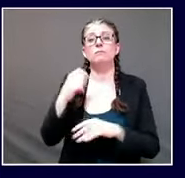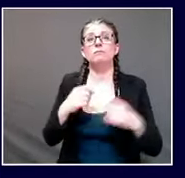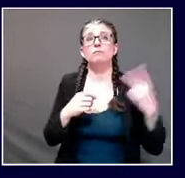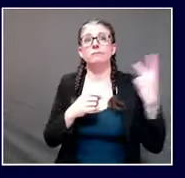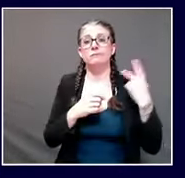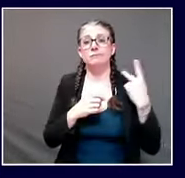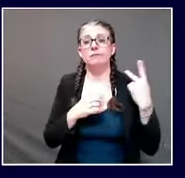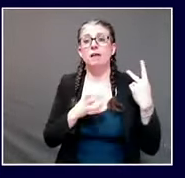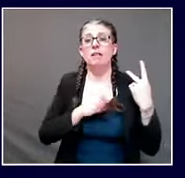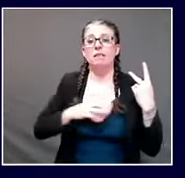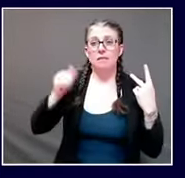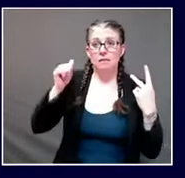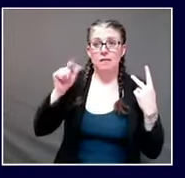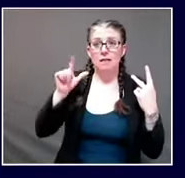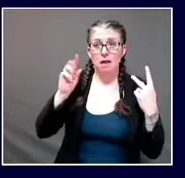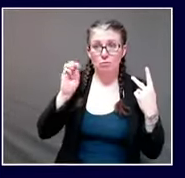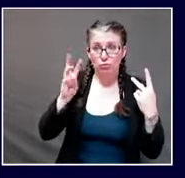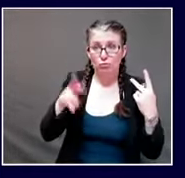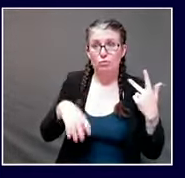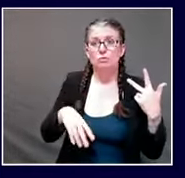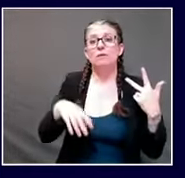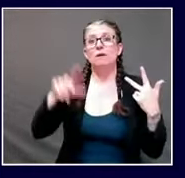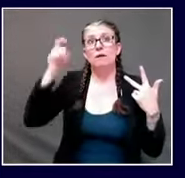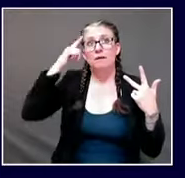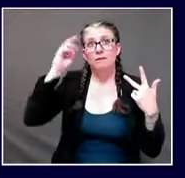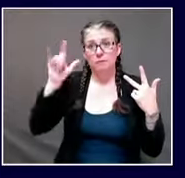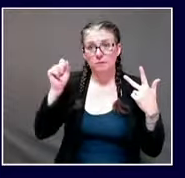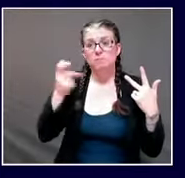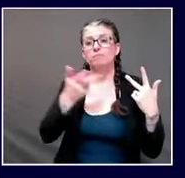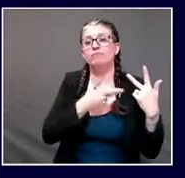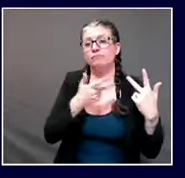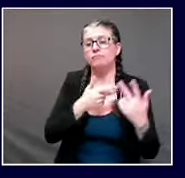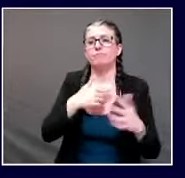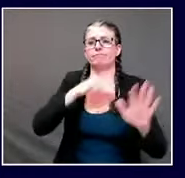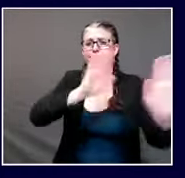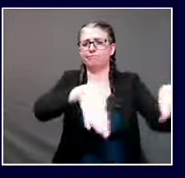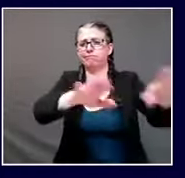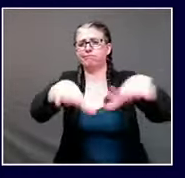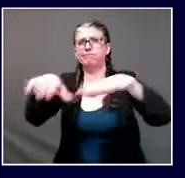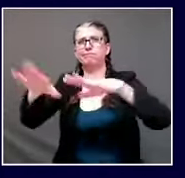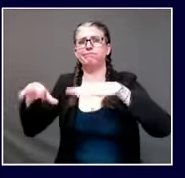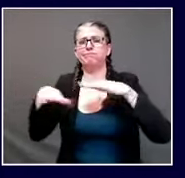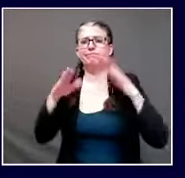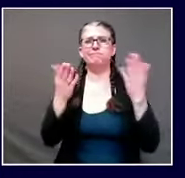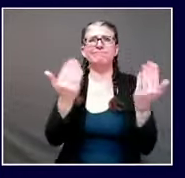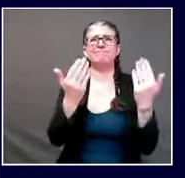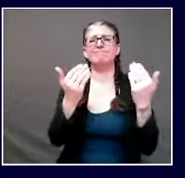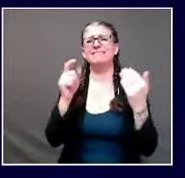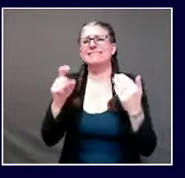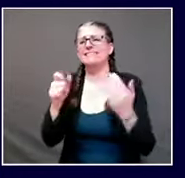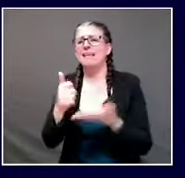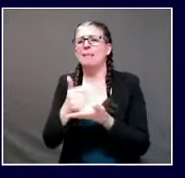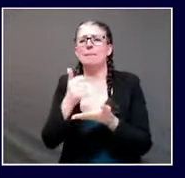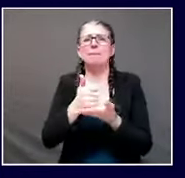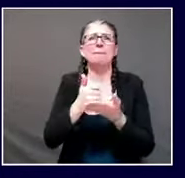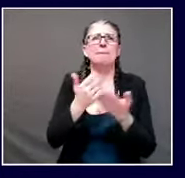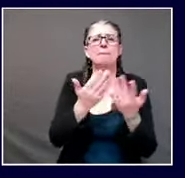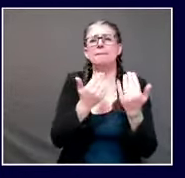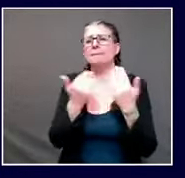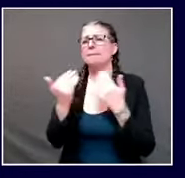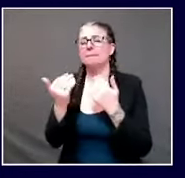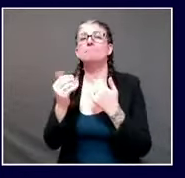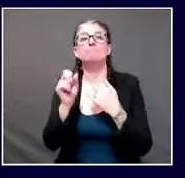for folks to help out as part of the response and after each and every one of those we saw a significant and